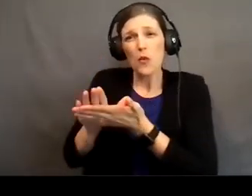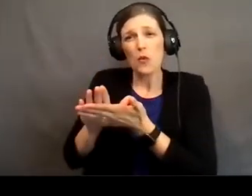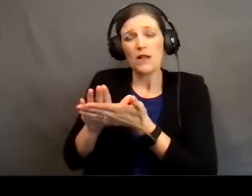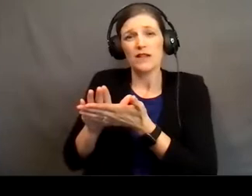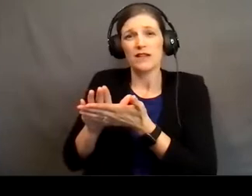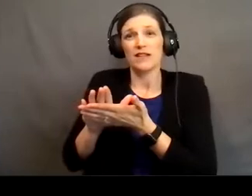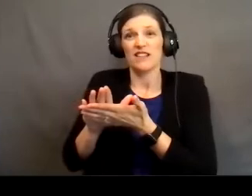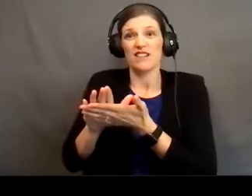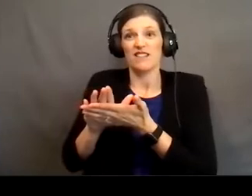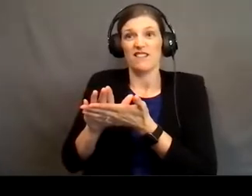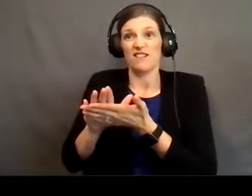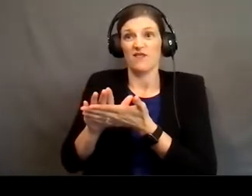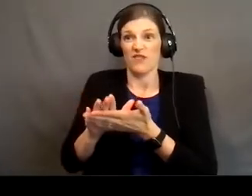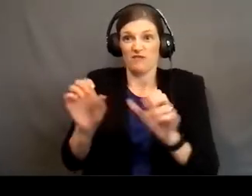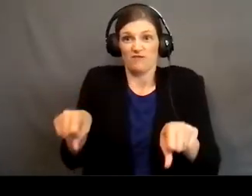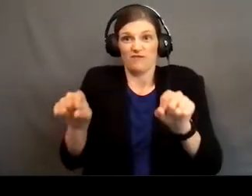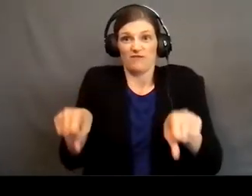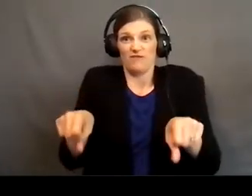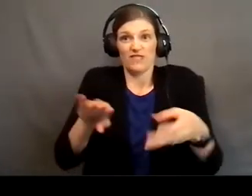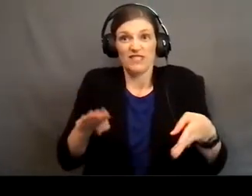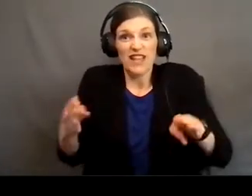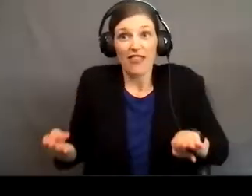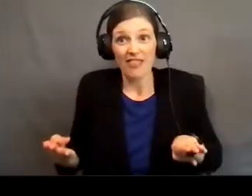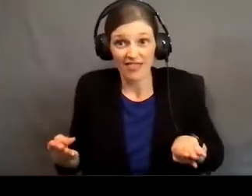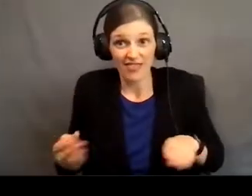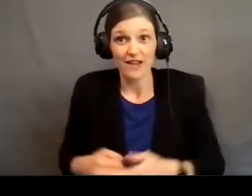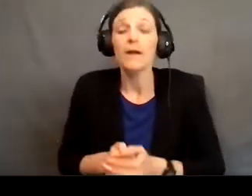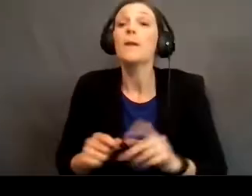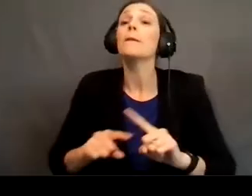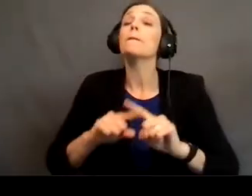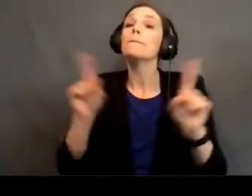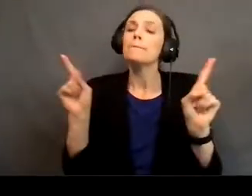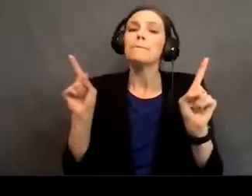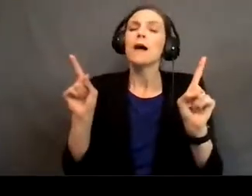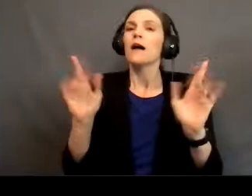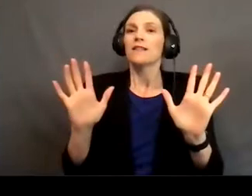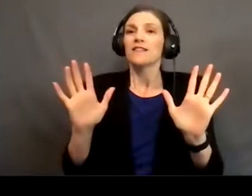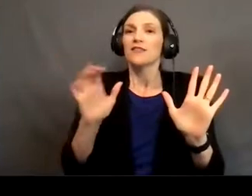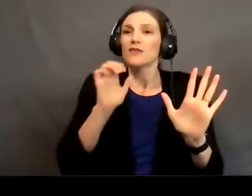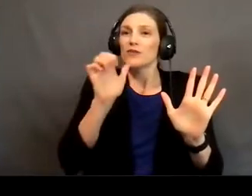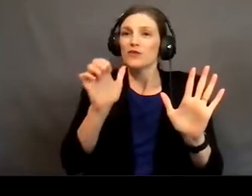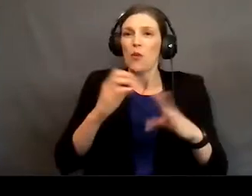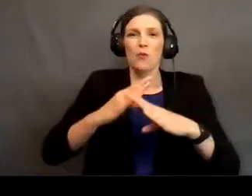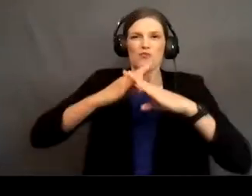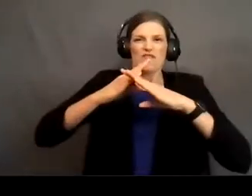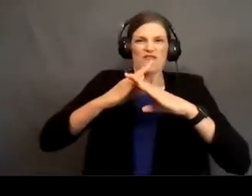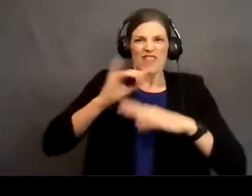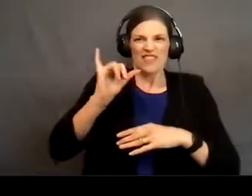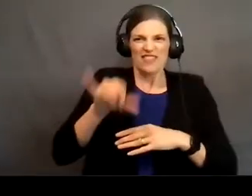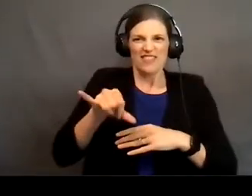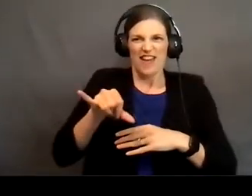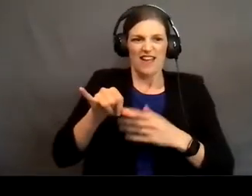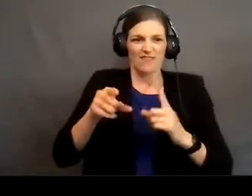There's a chance of death. But that being said, don't let that keep you away this morning.